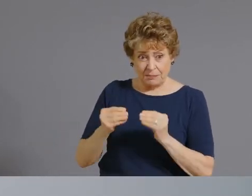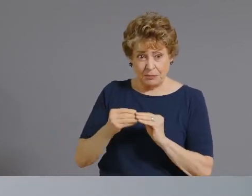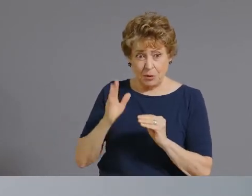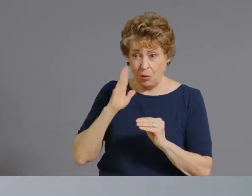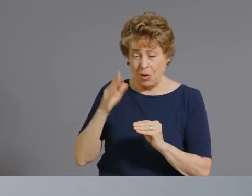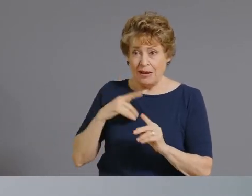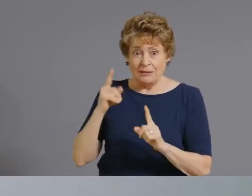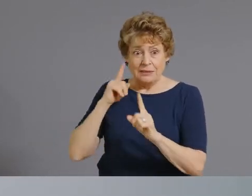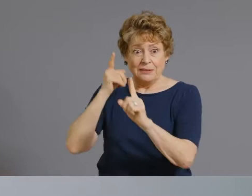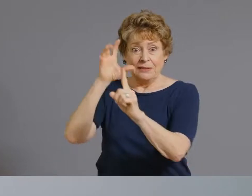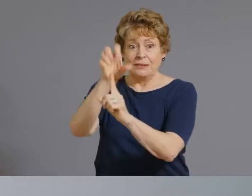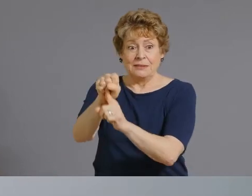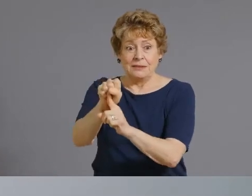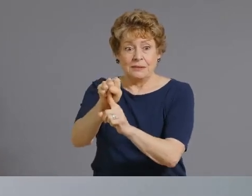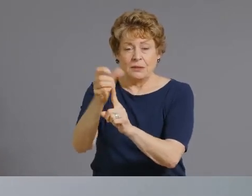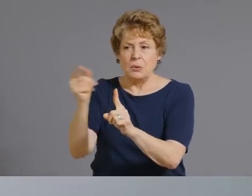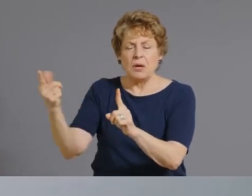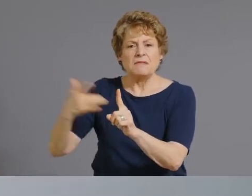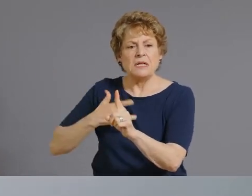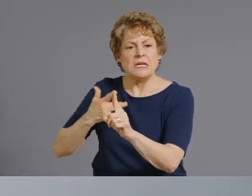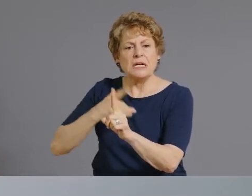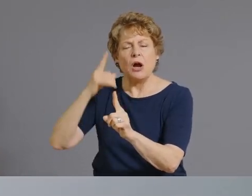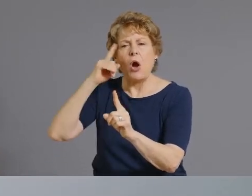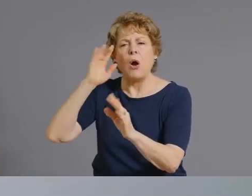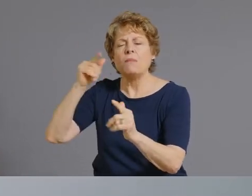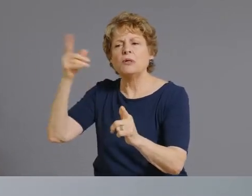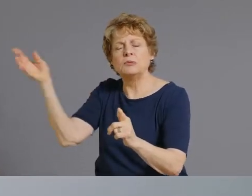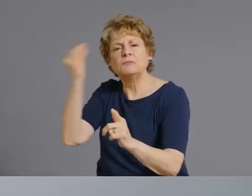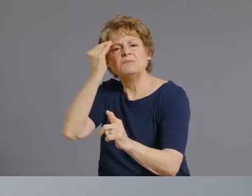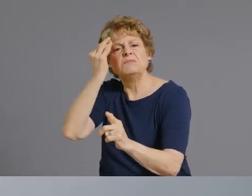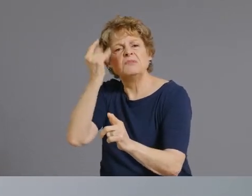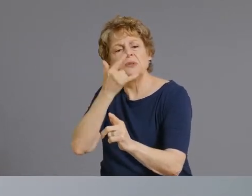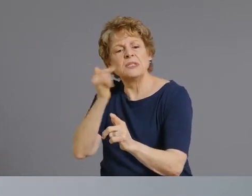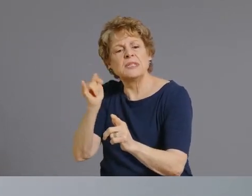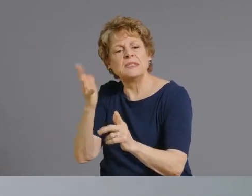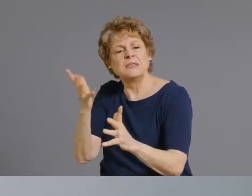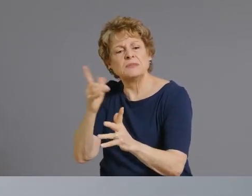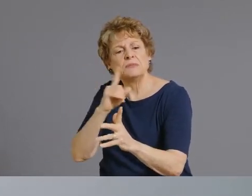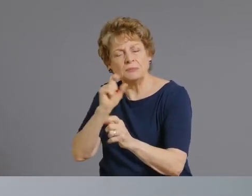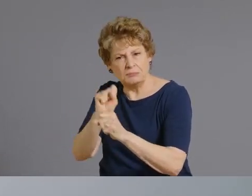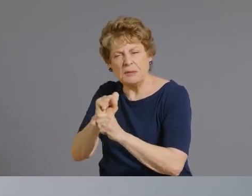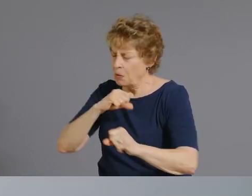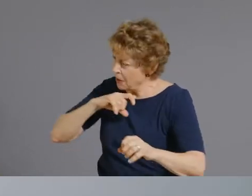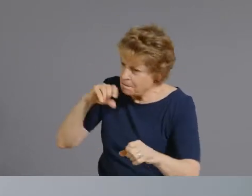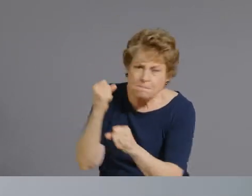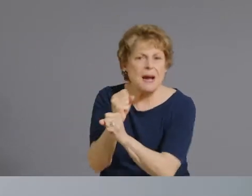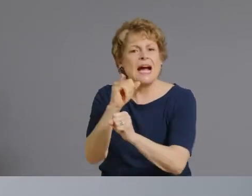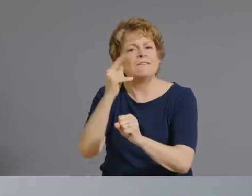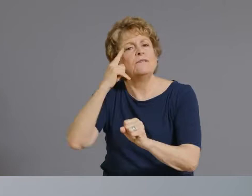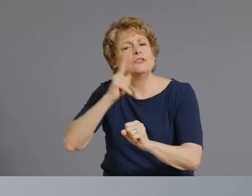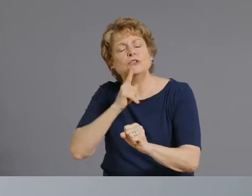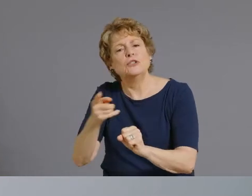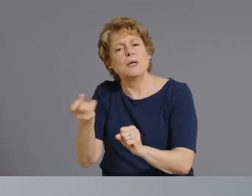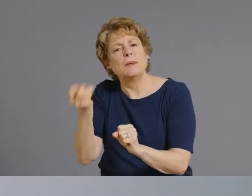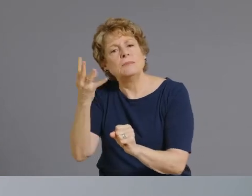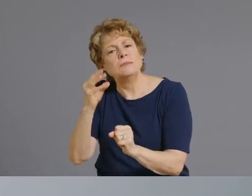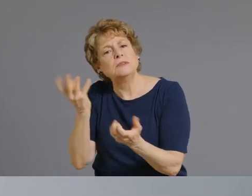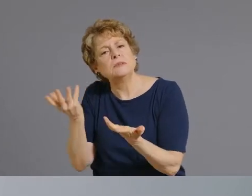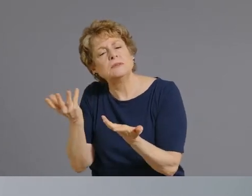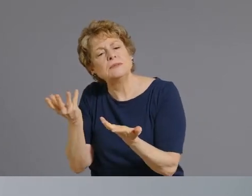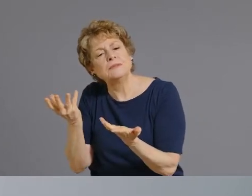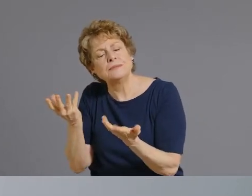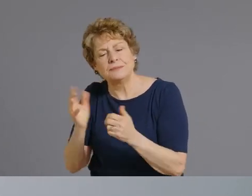you want to use yeah i would like to think that we could realistically get to 70 percent